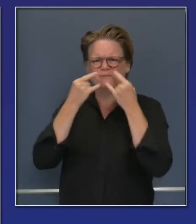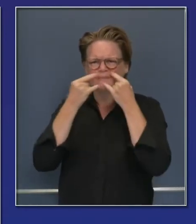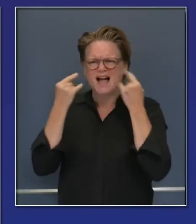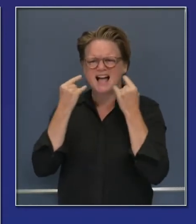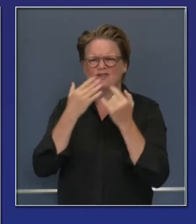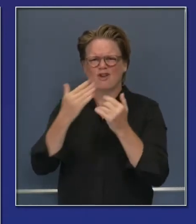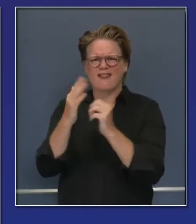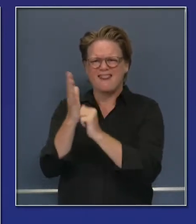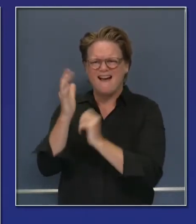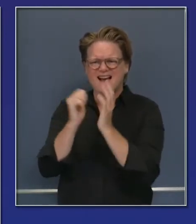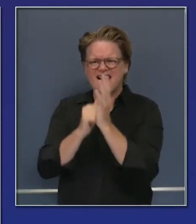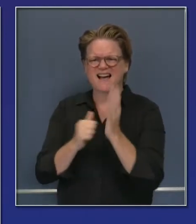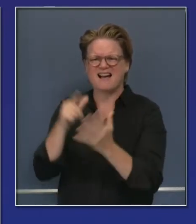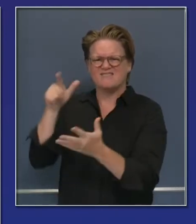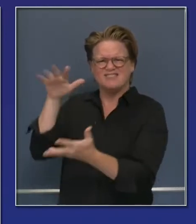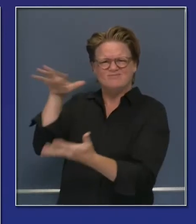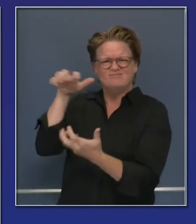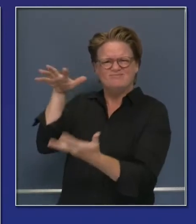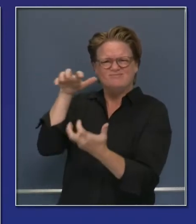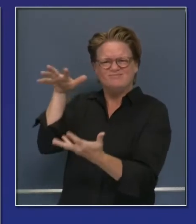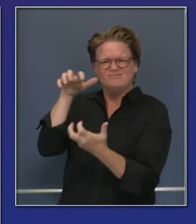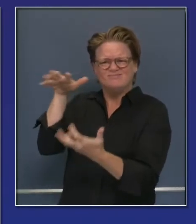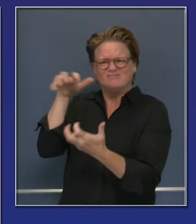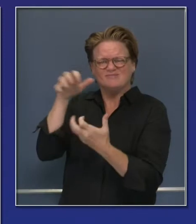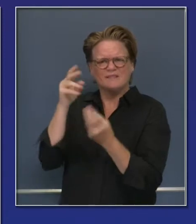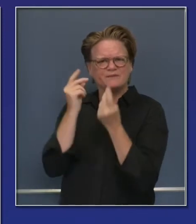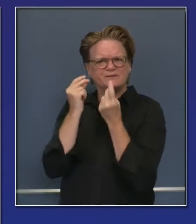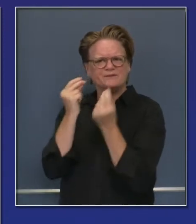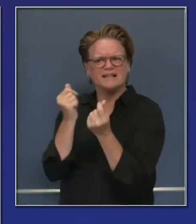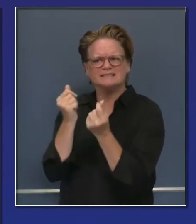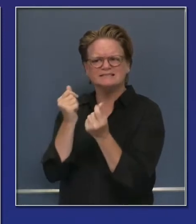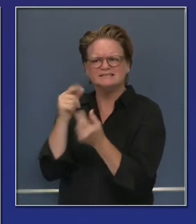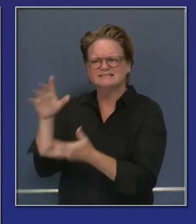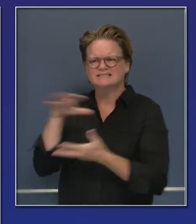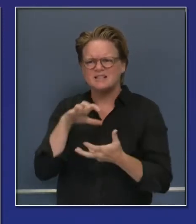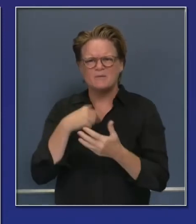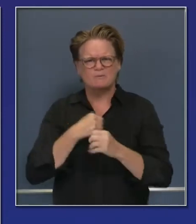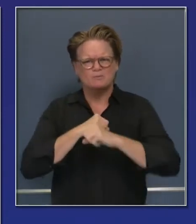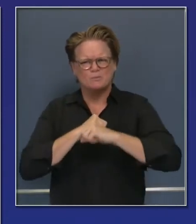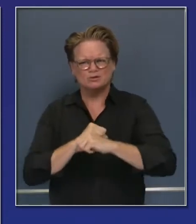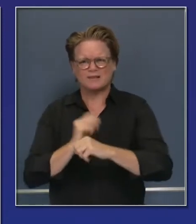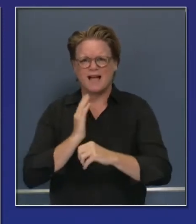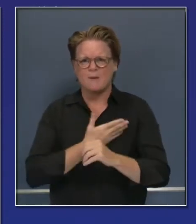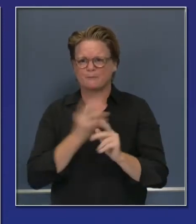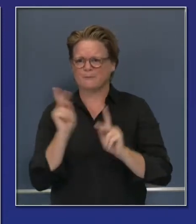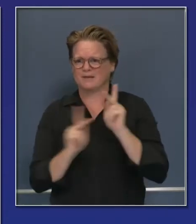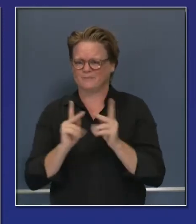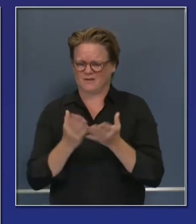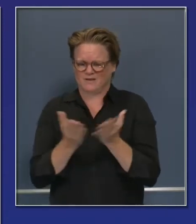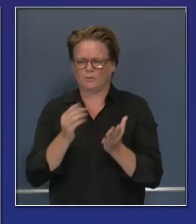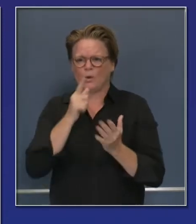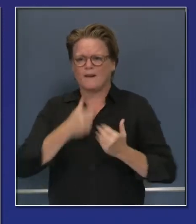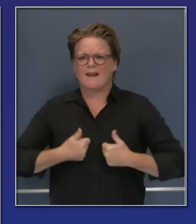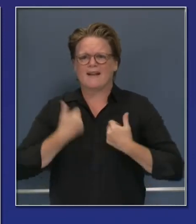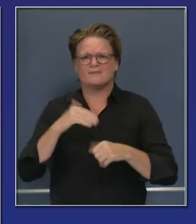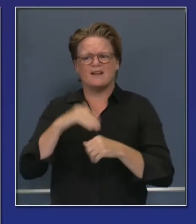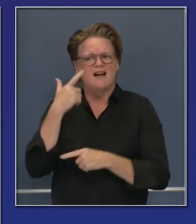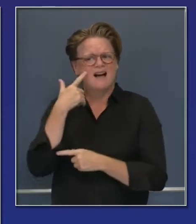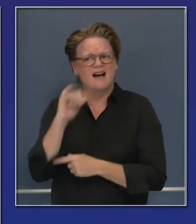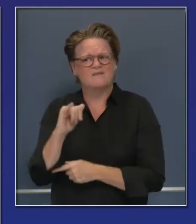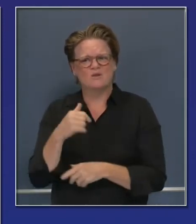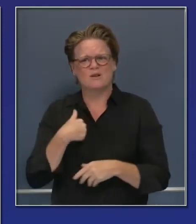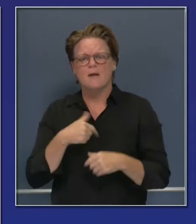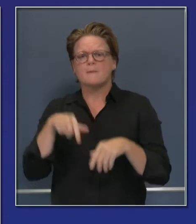manner so we can move our state forward. We can protect the people of California. We can ensure essential workers are able to get tested when they need to.